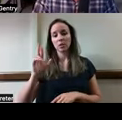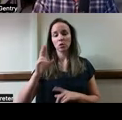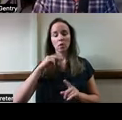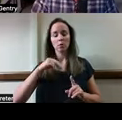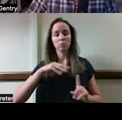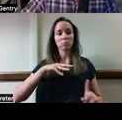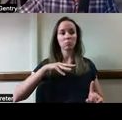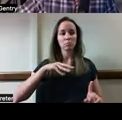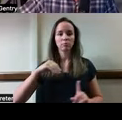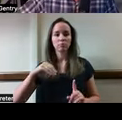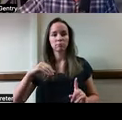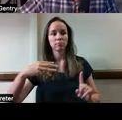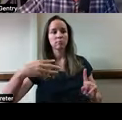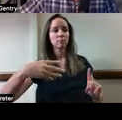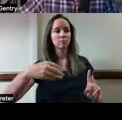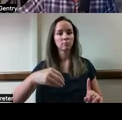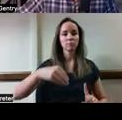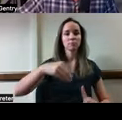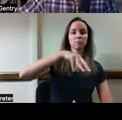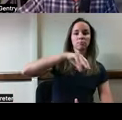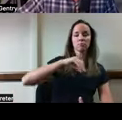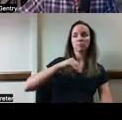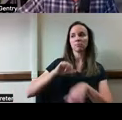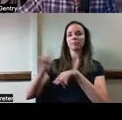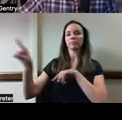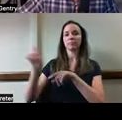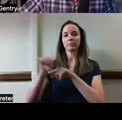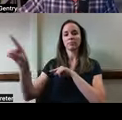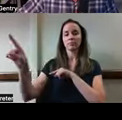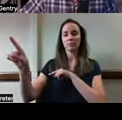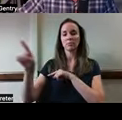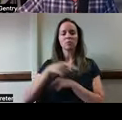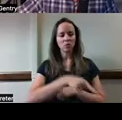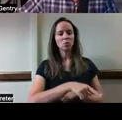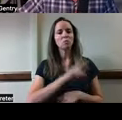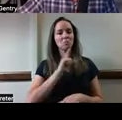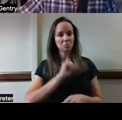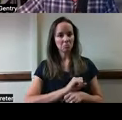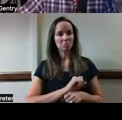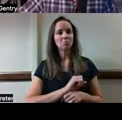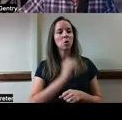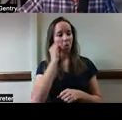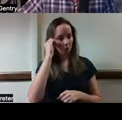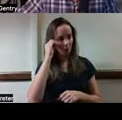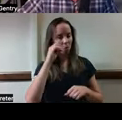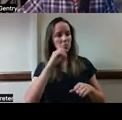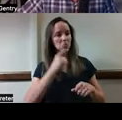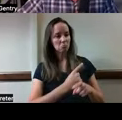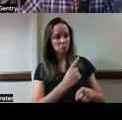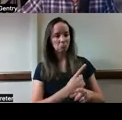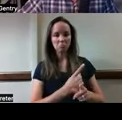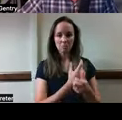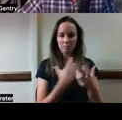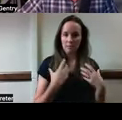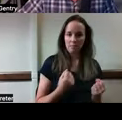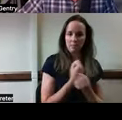that information sent to an offsite server that's tracking that you are indeed up and around doing the things you typically do during the